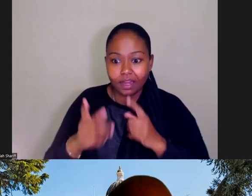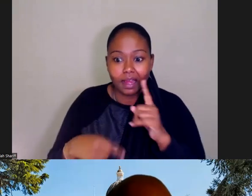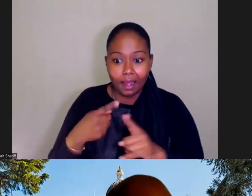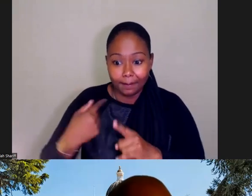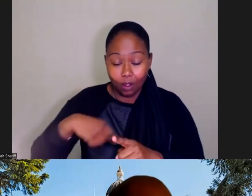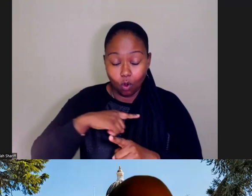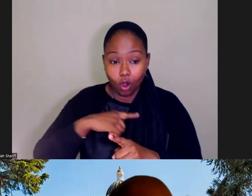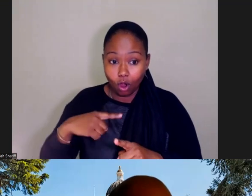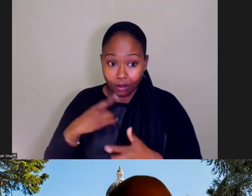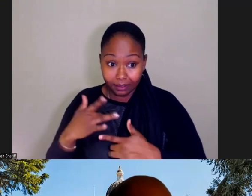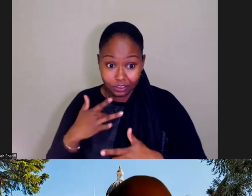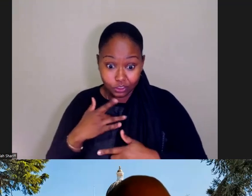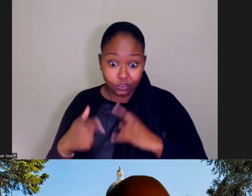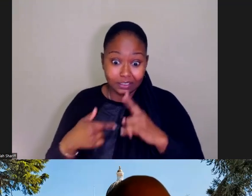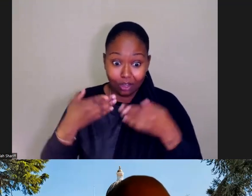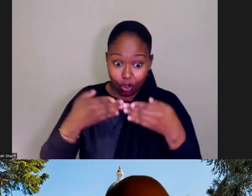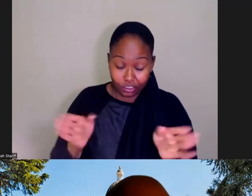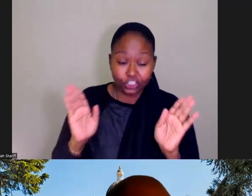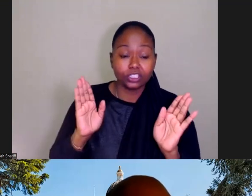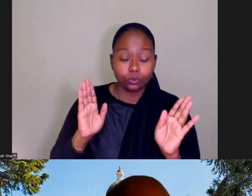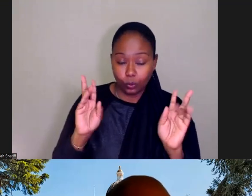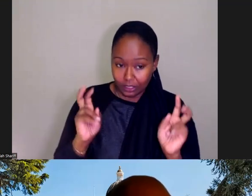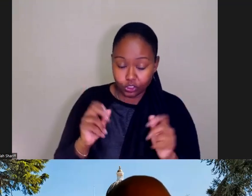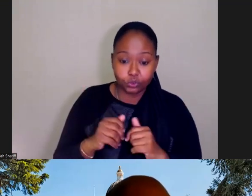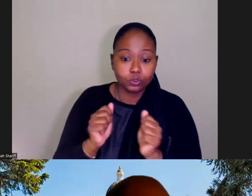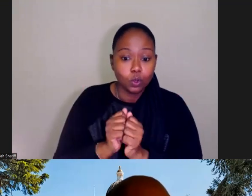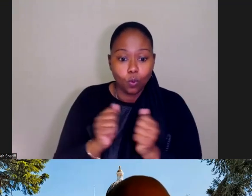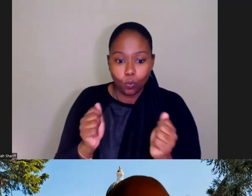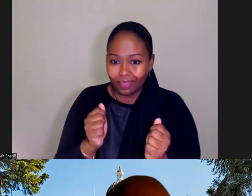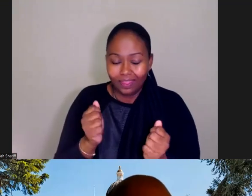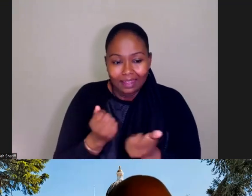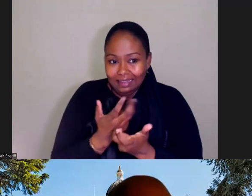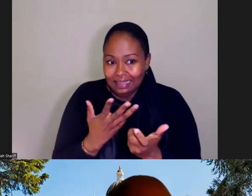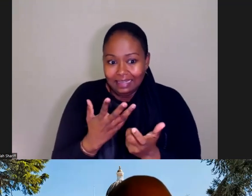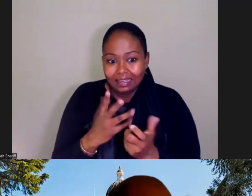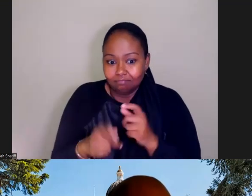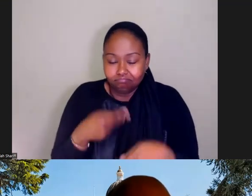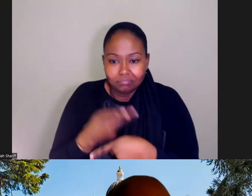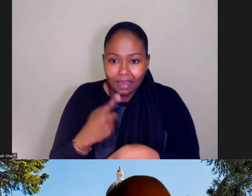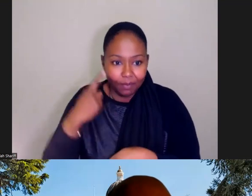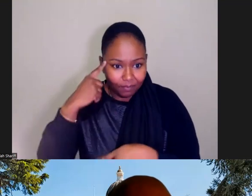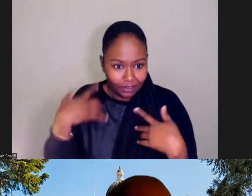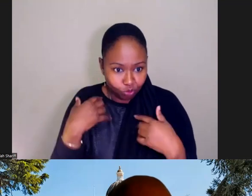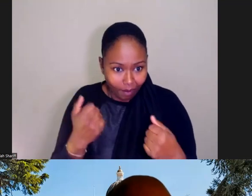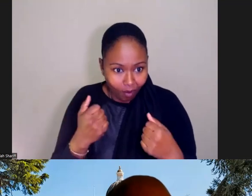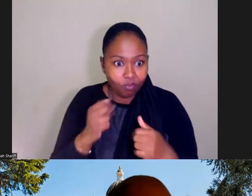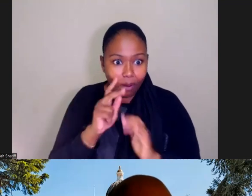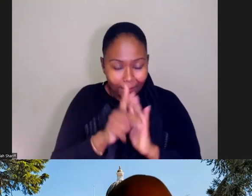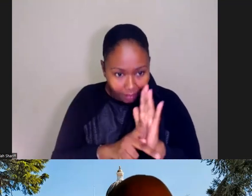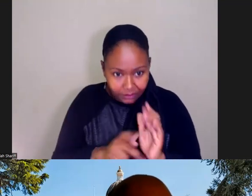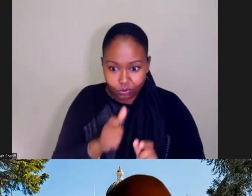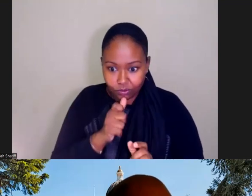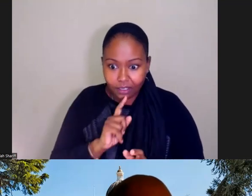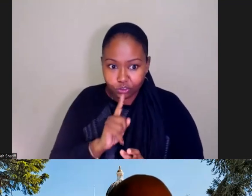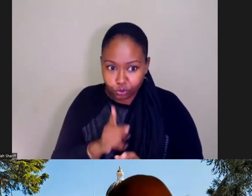kind of our general issues with any type of mental health policy without making sure that we're